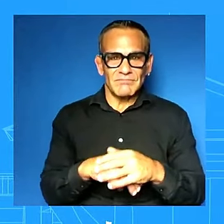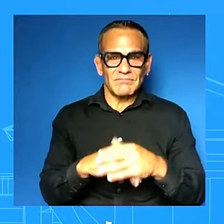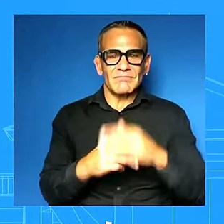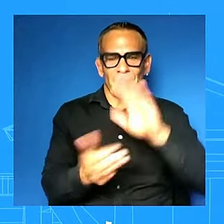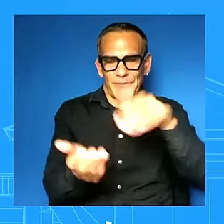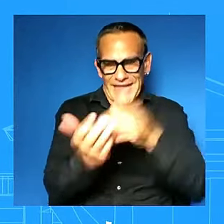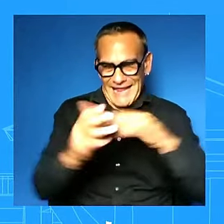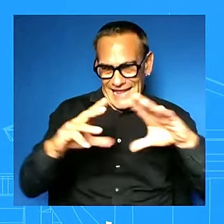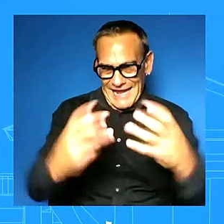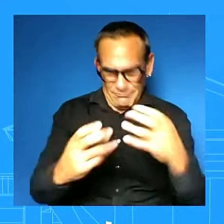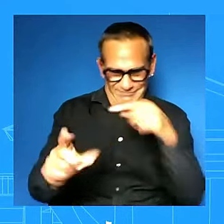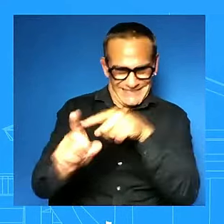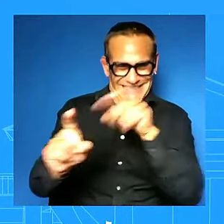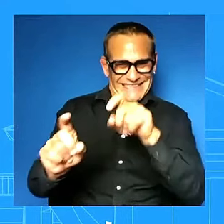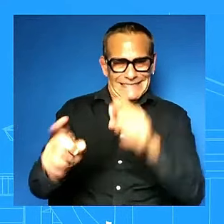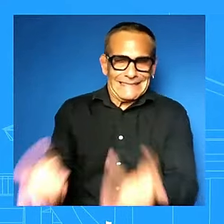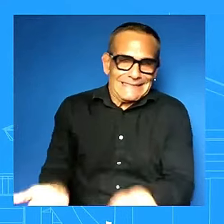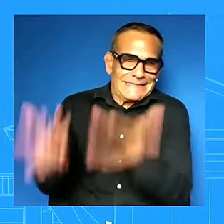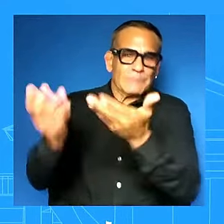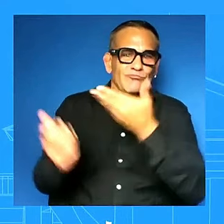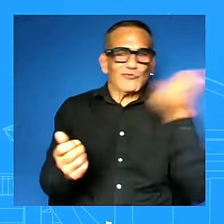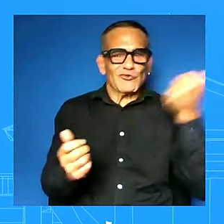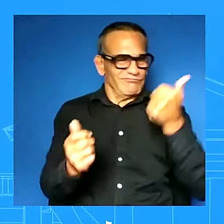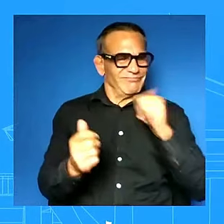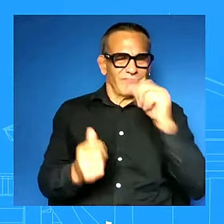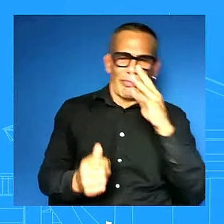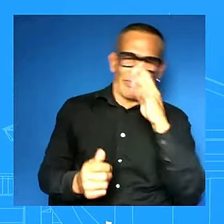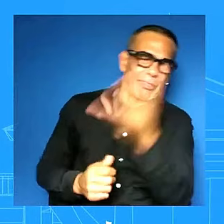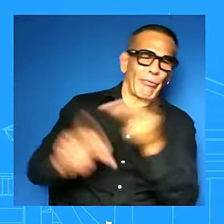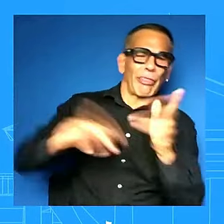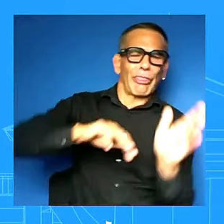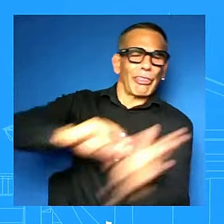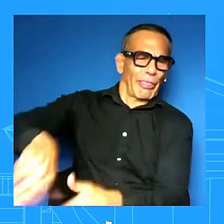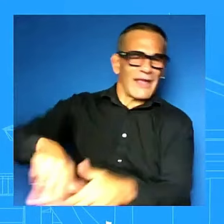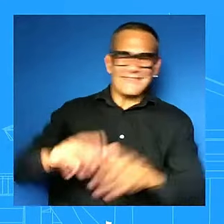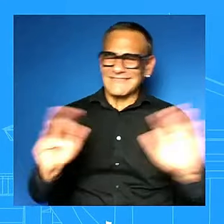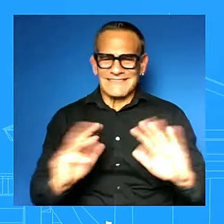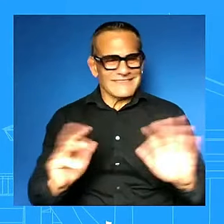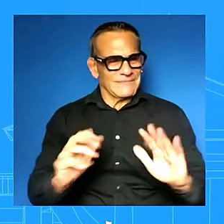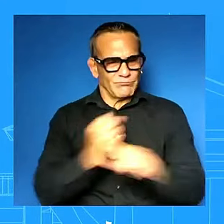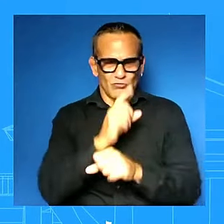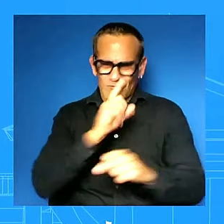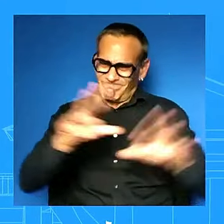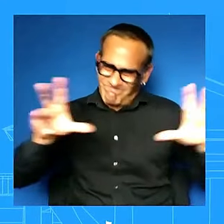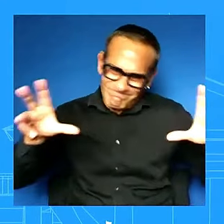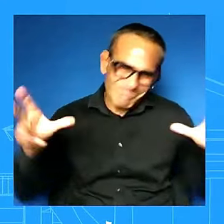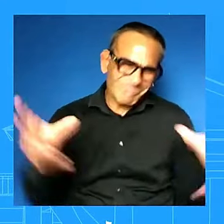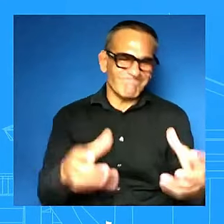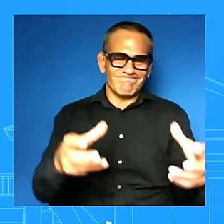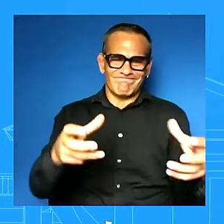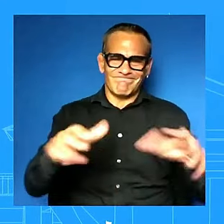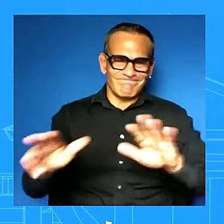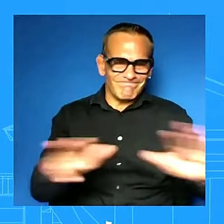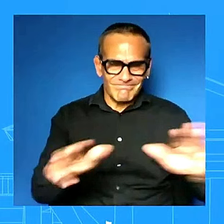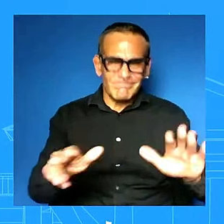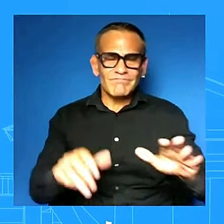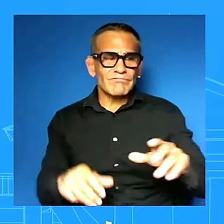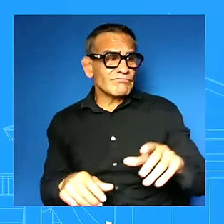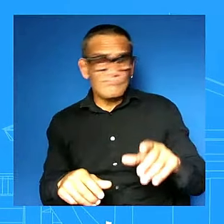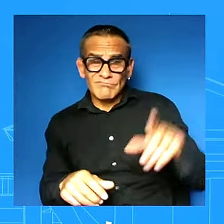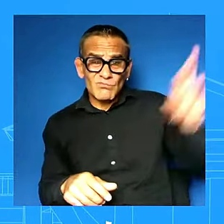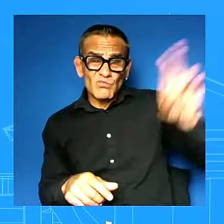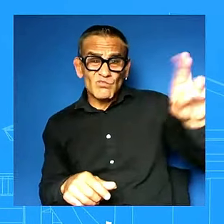behind and we have to talk about what congressional republicans are trying to do raise raise costs by nearly four thousand dollars for the middle class